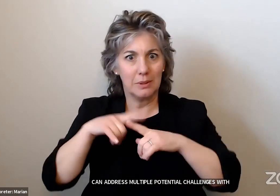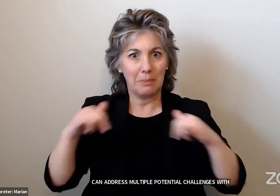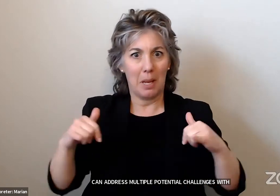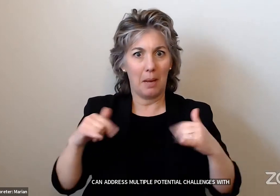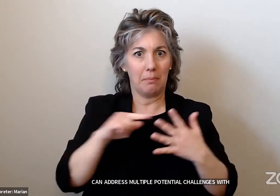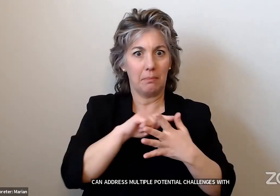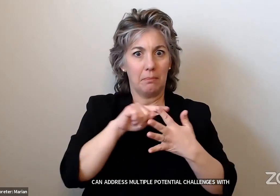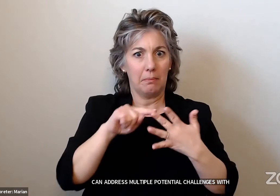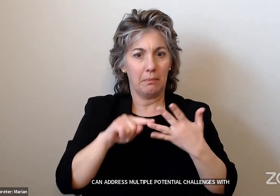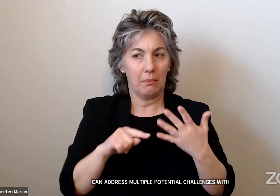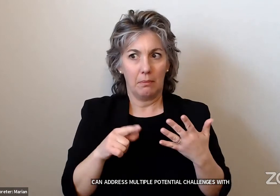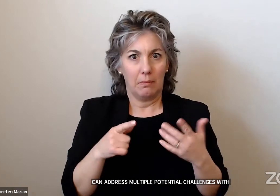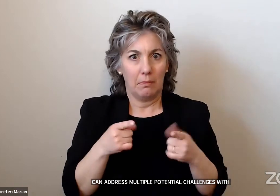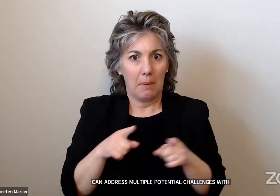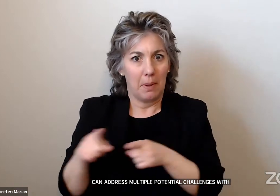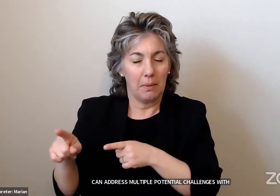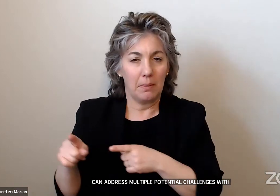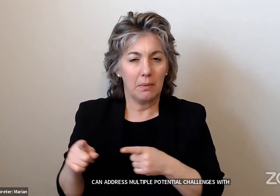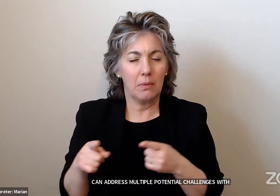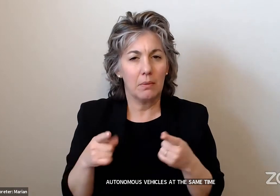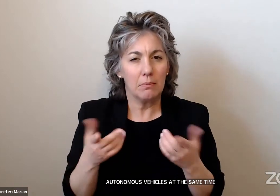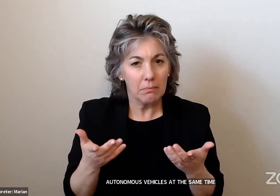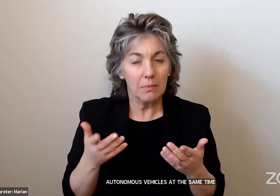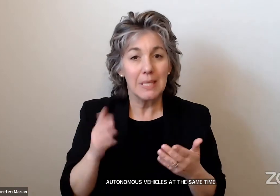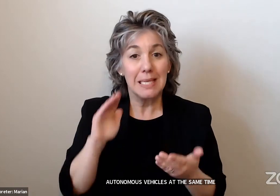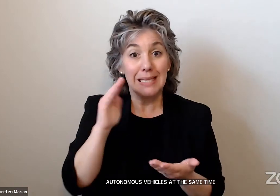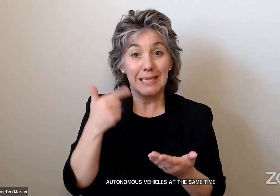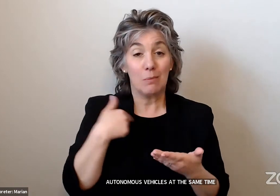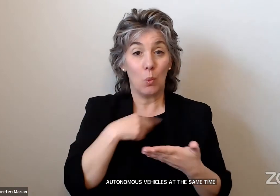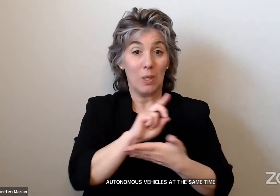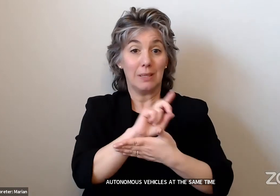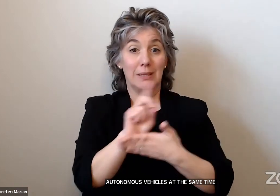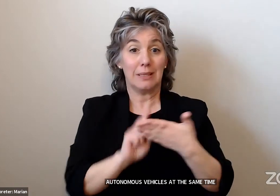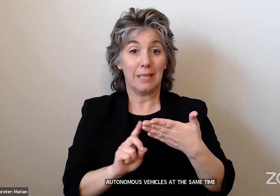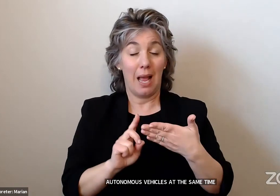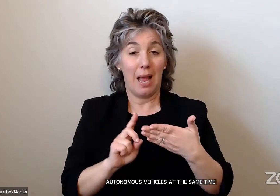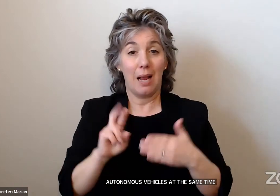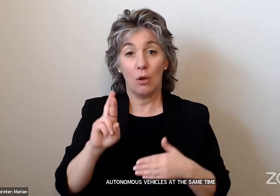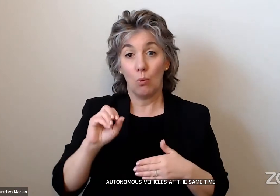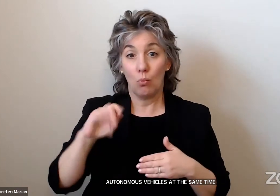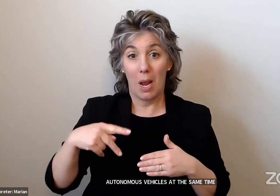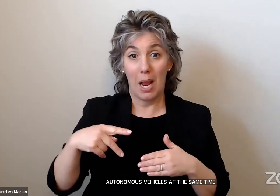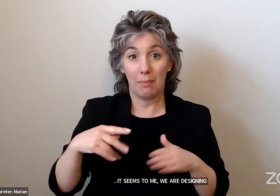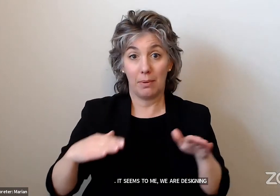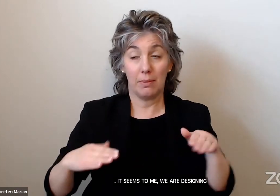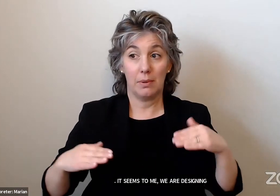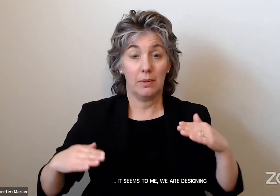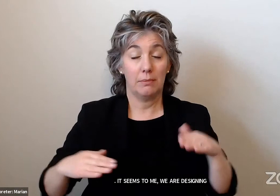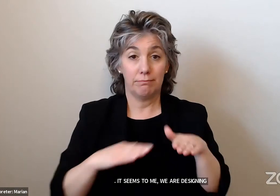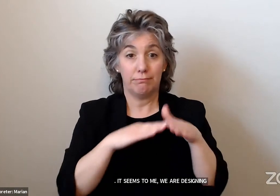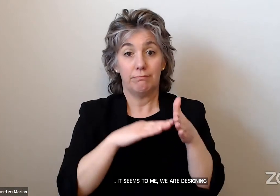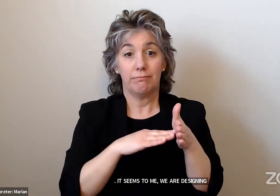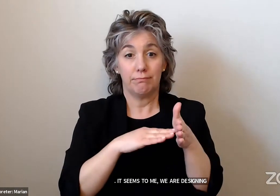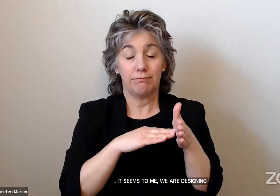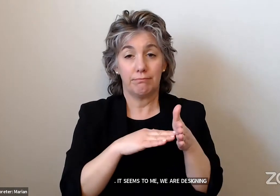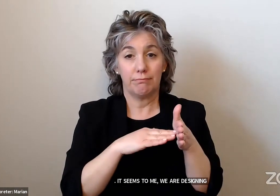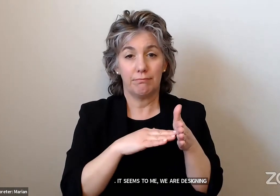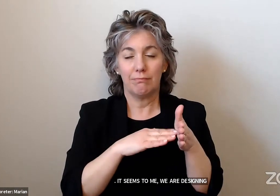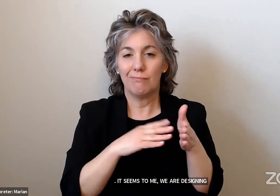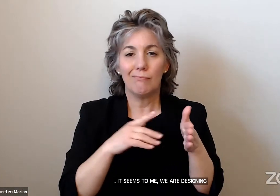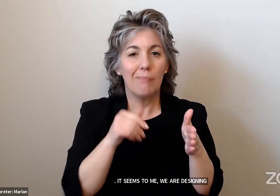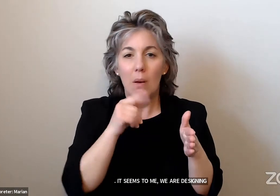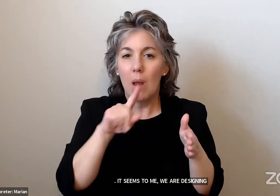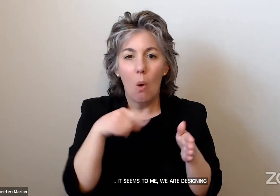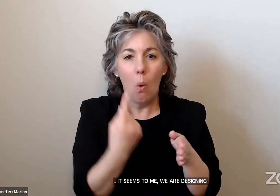it seems to me when we're designing a ramp system, we're not just designing, you know,